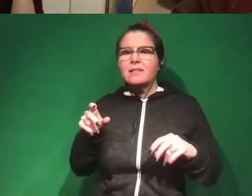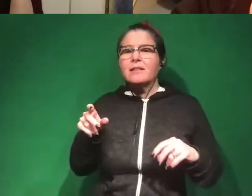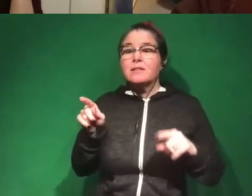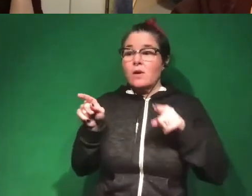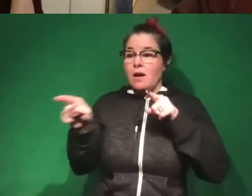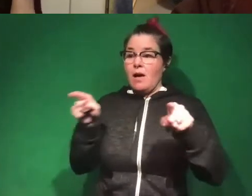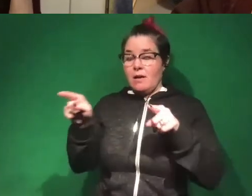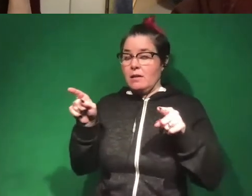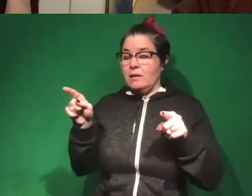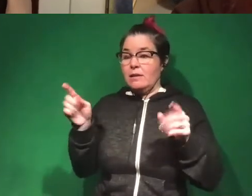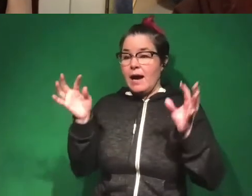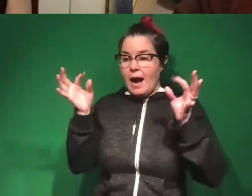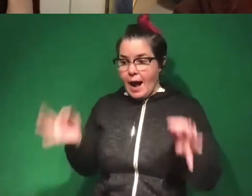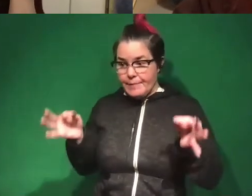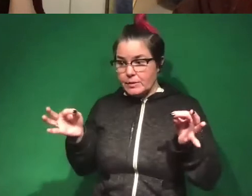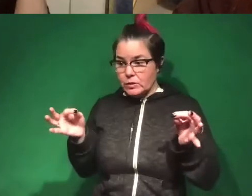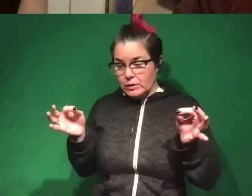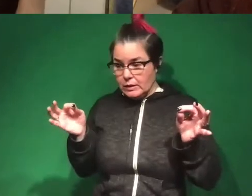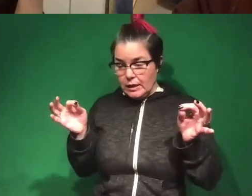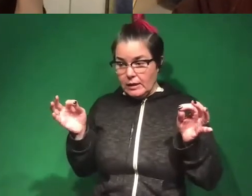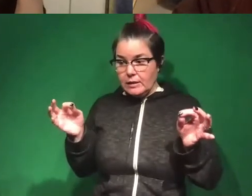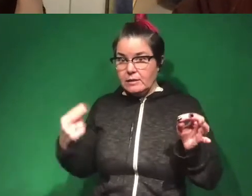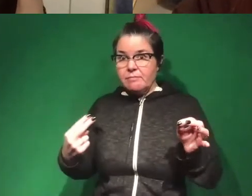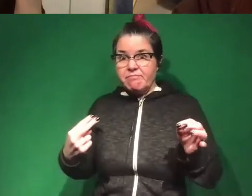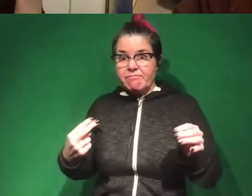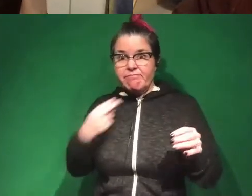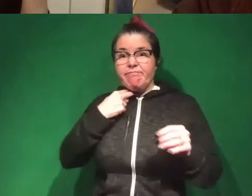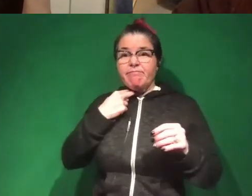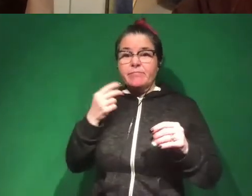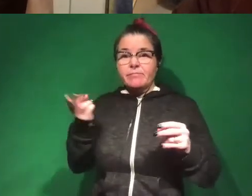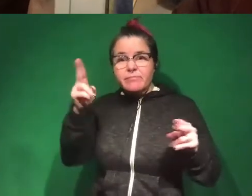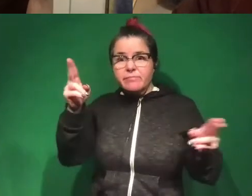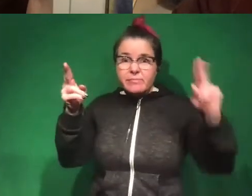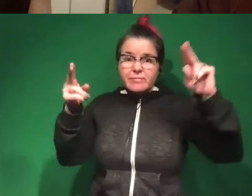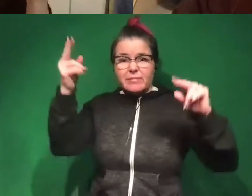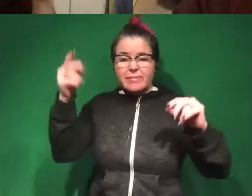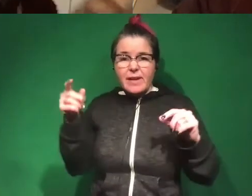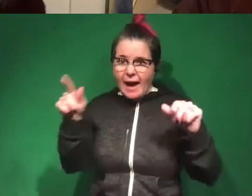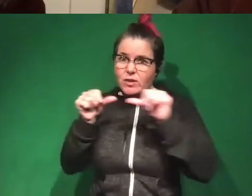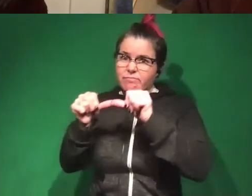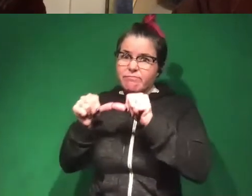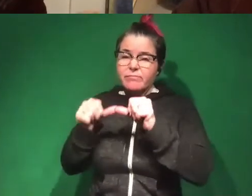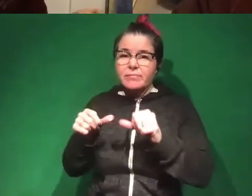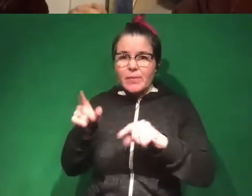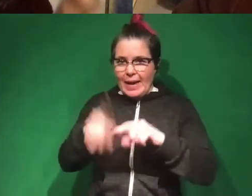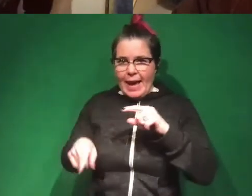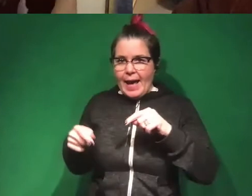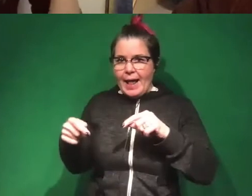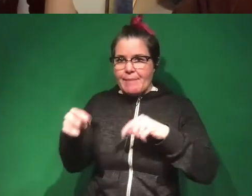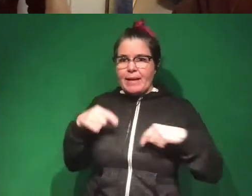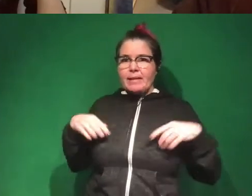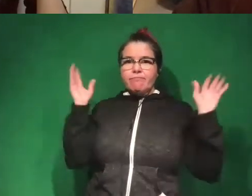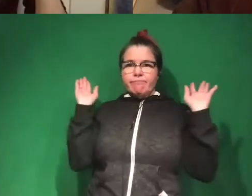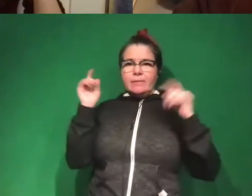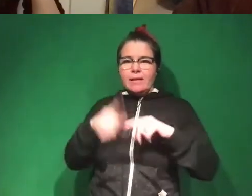side absolutely tying their hands, Trump, you know, Iran's government, like to a point where they can't back down. And once they